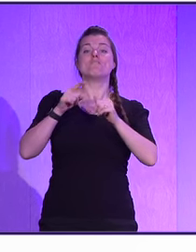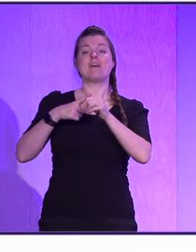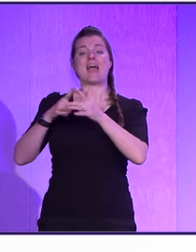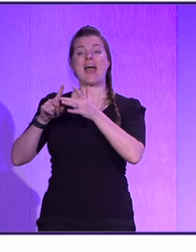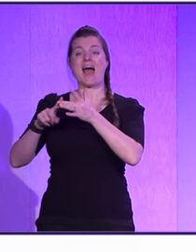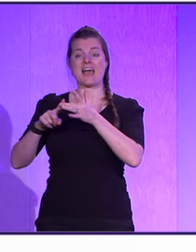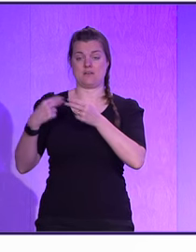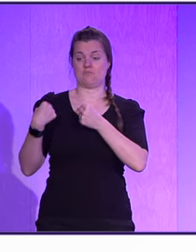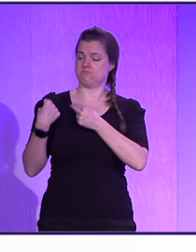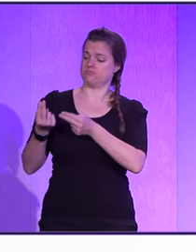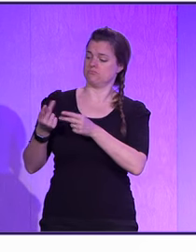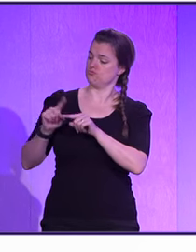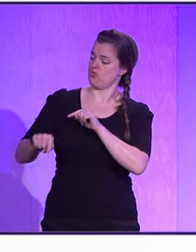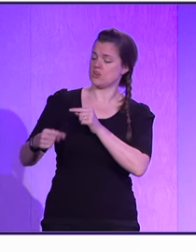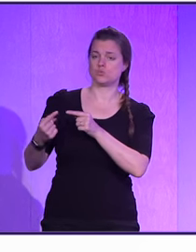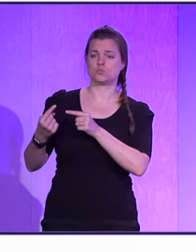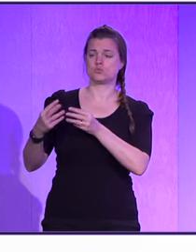trying to solve them autonomously.